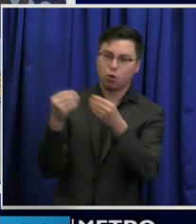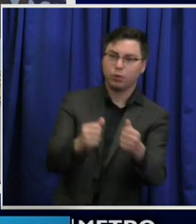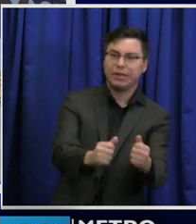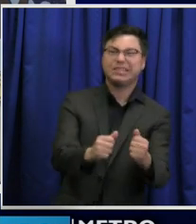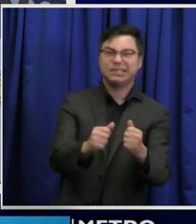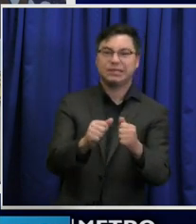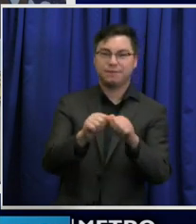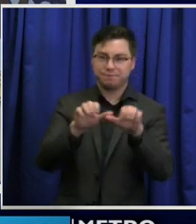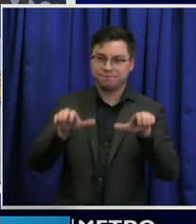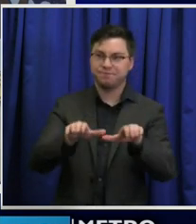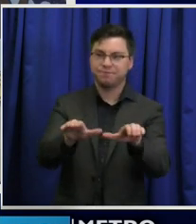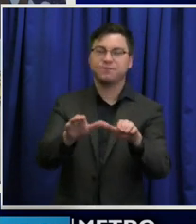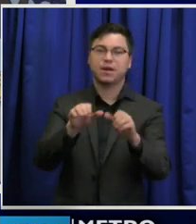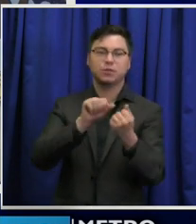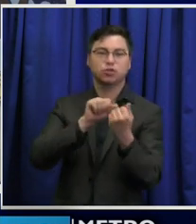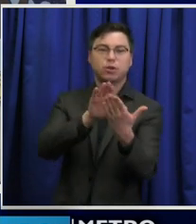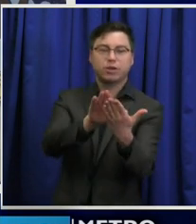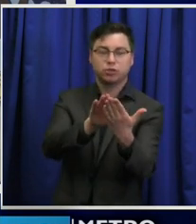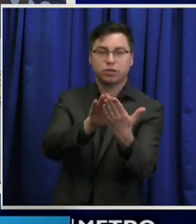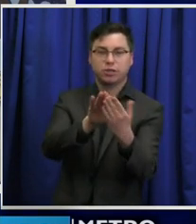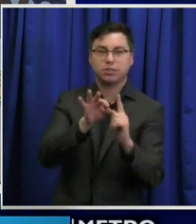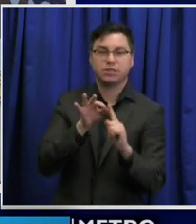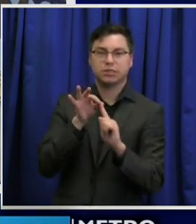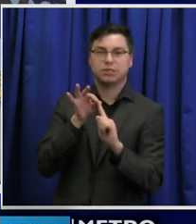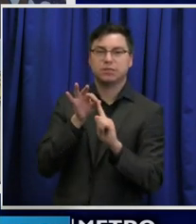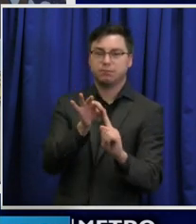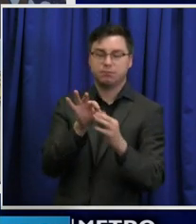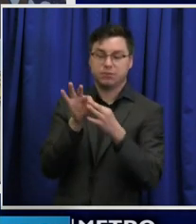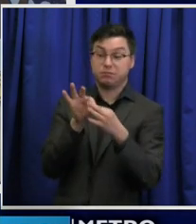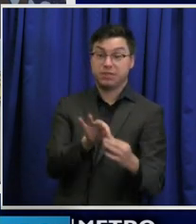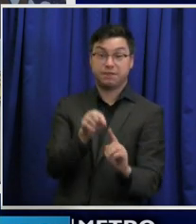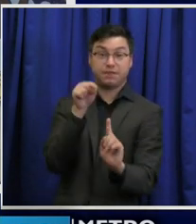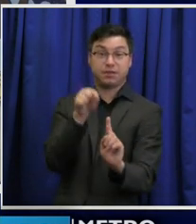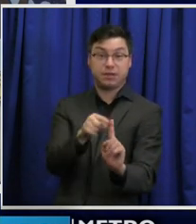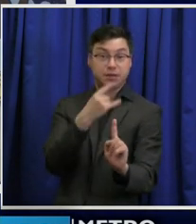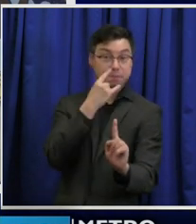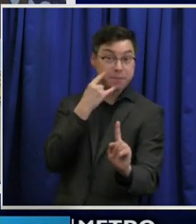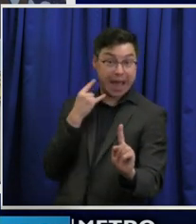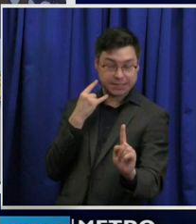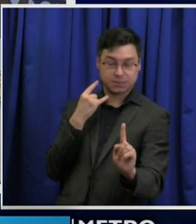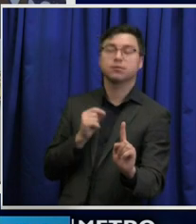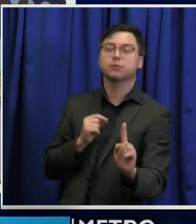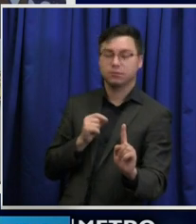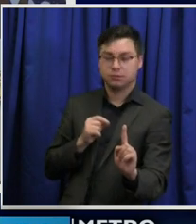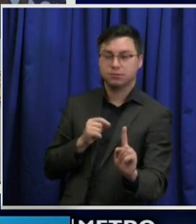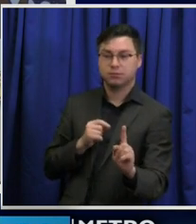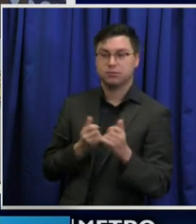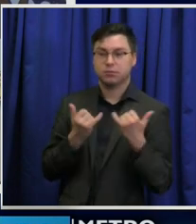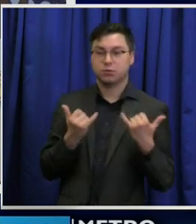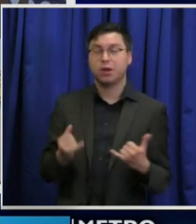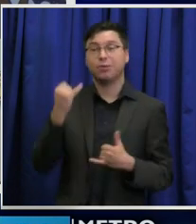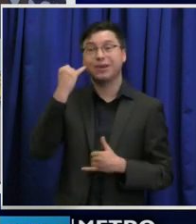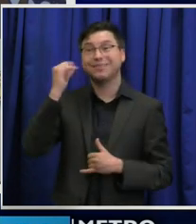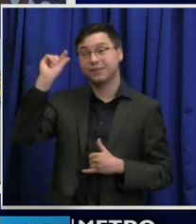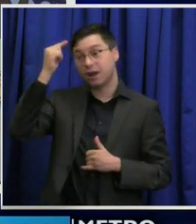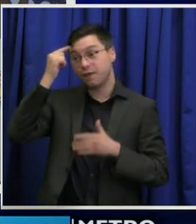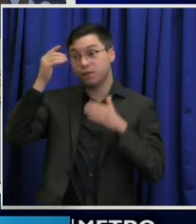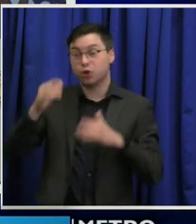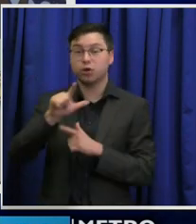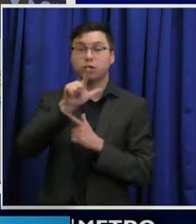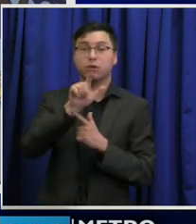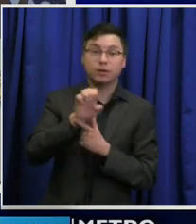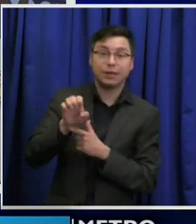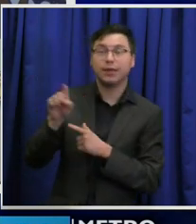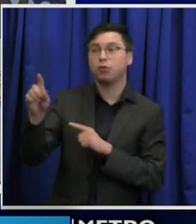specifically in references to masks. Um, at this point, if governor Lee or president Trump